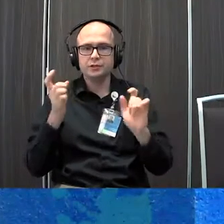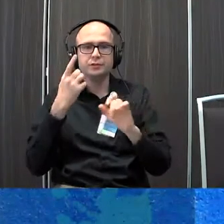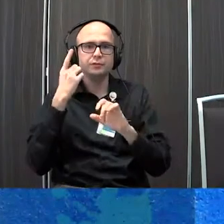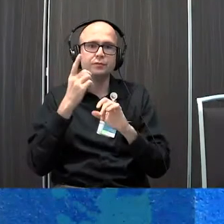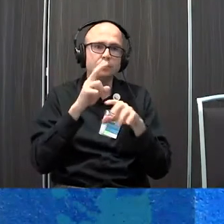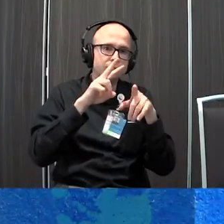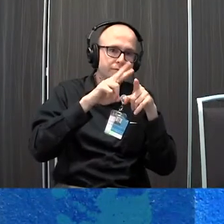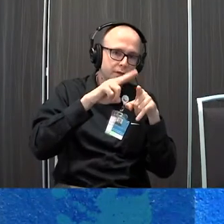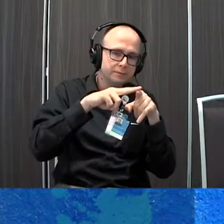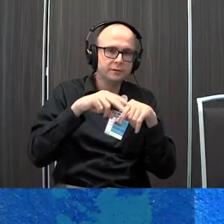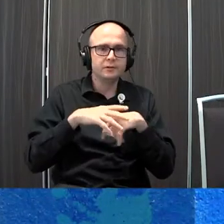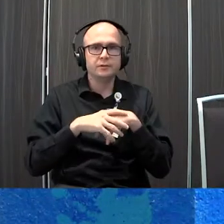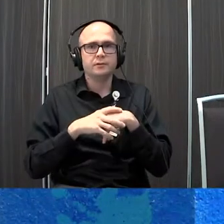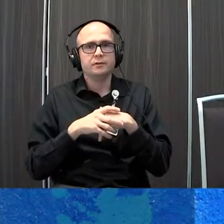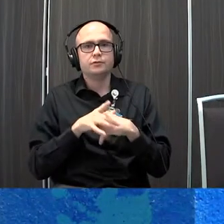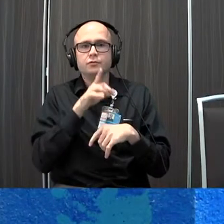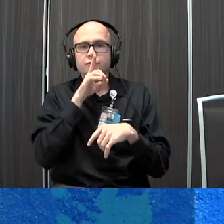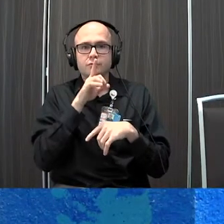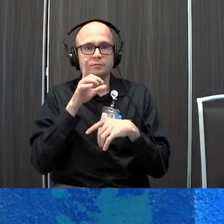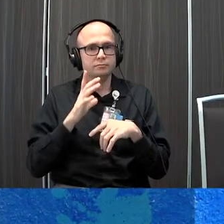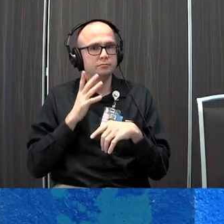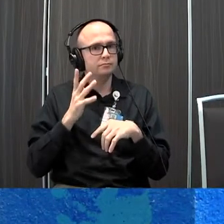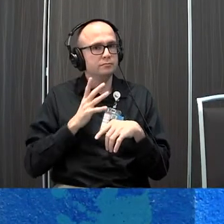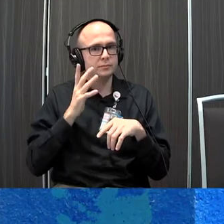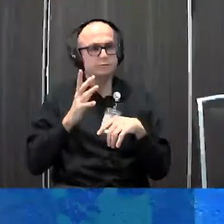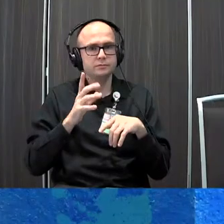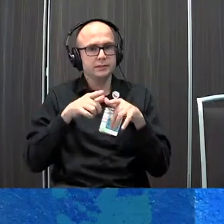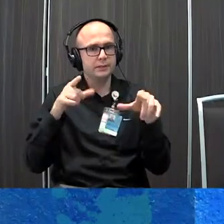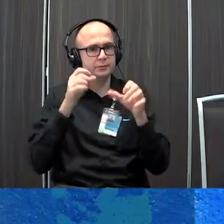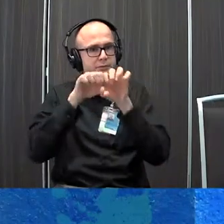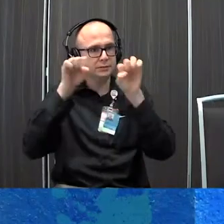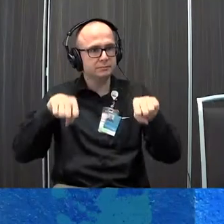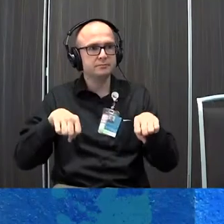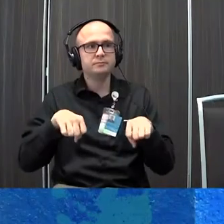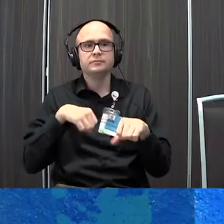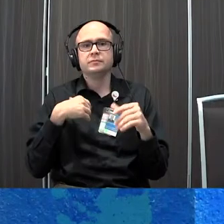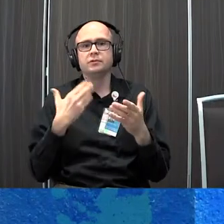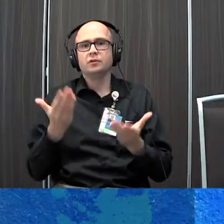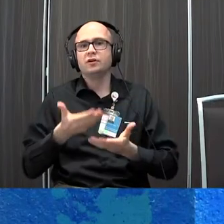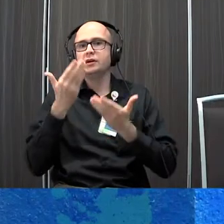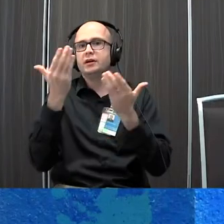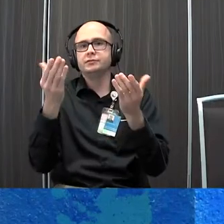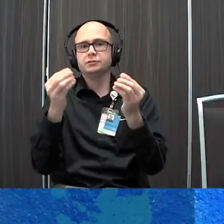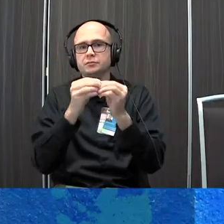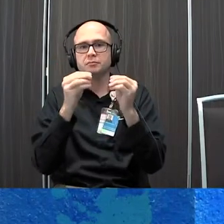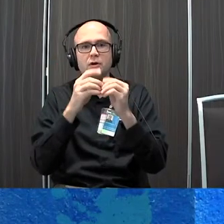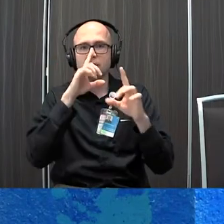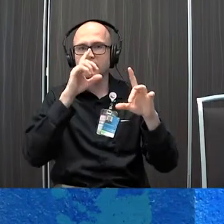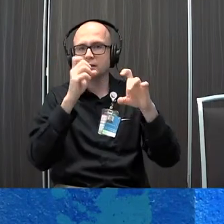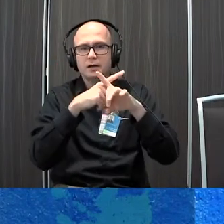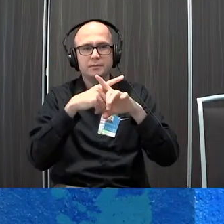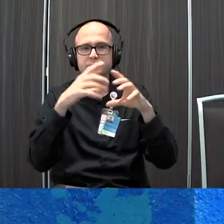vocabulary it's a more robust language system and it offers more complex